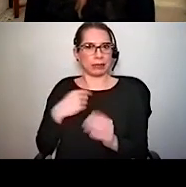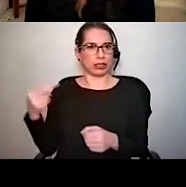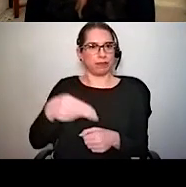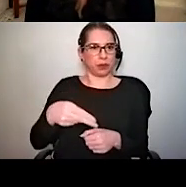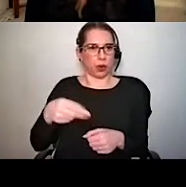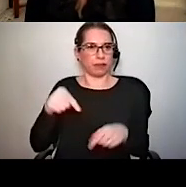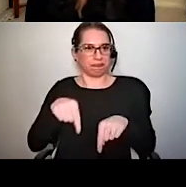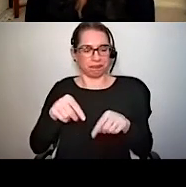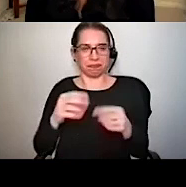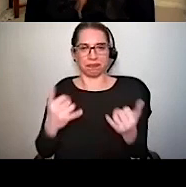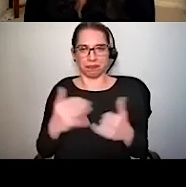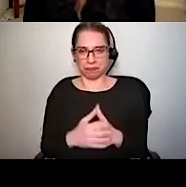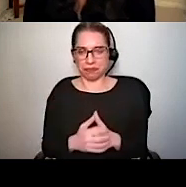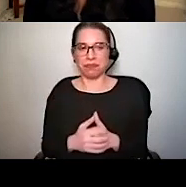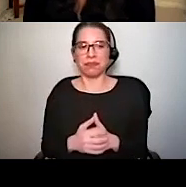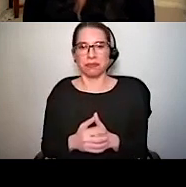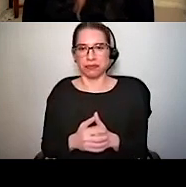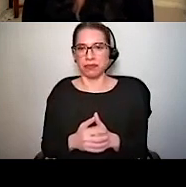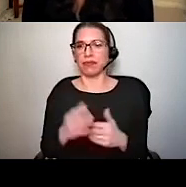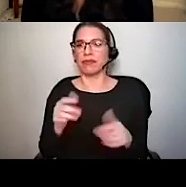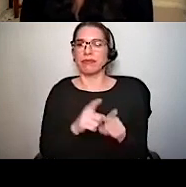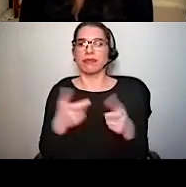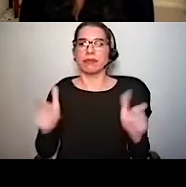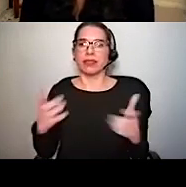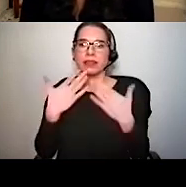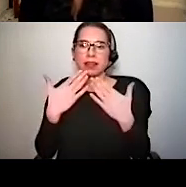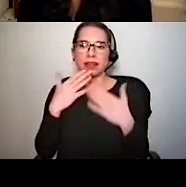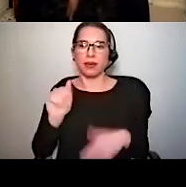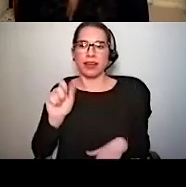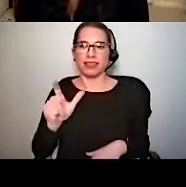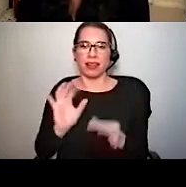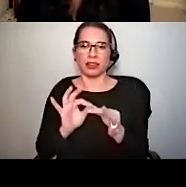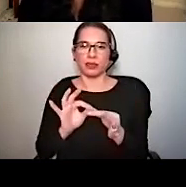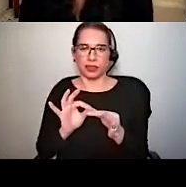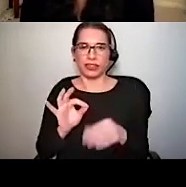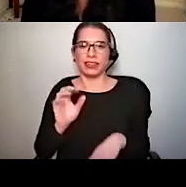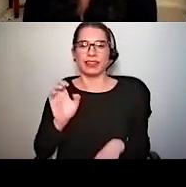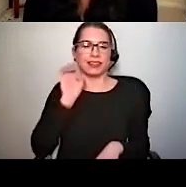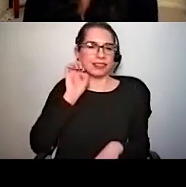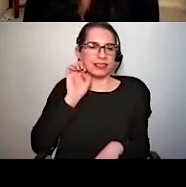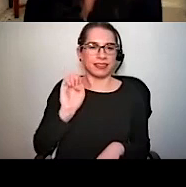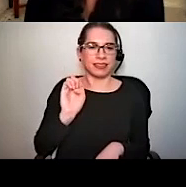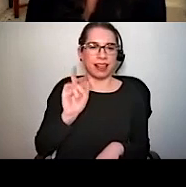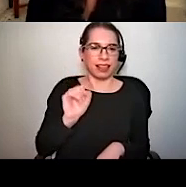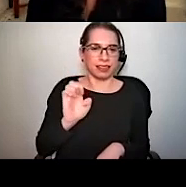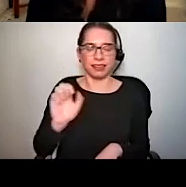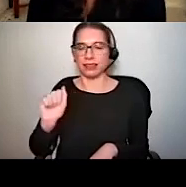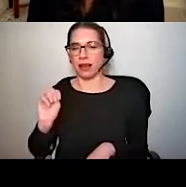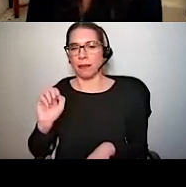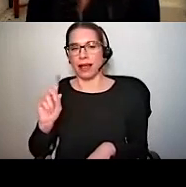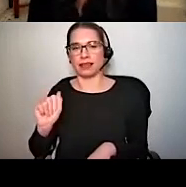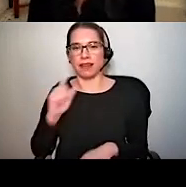also want to say a big thank you to our ASL interpreters, Elise and Amanda, for being here and making sure that this